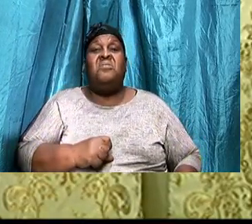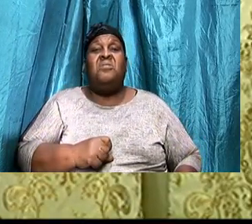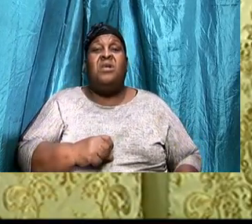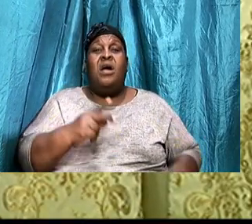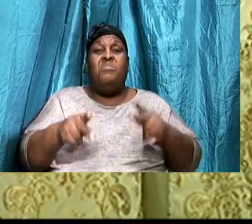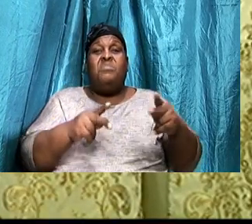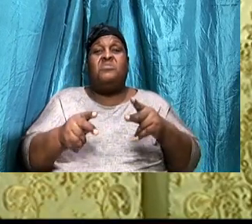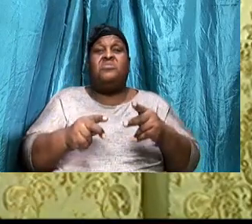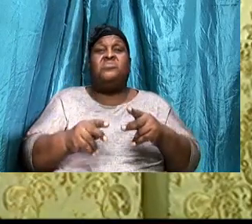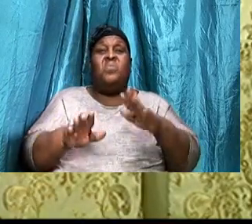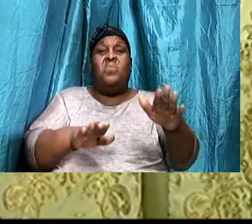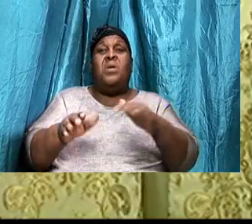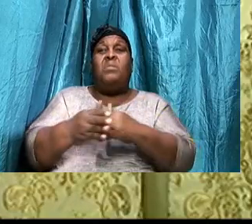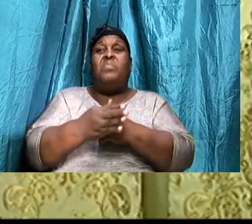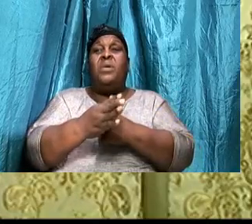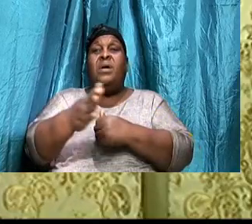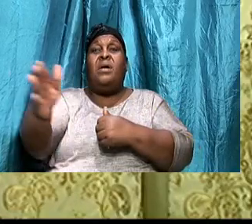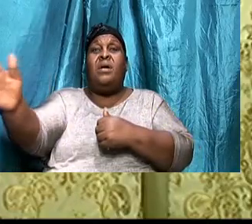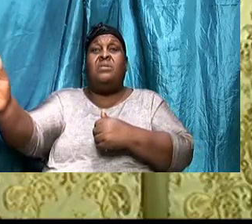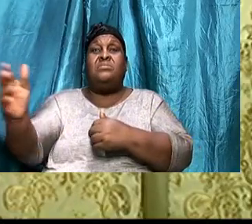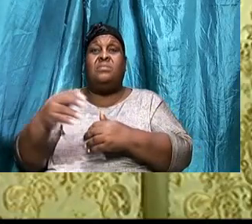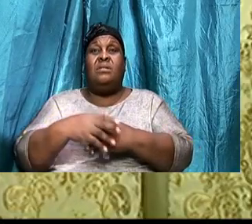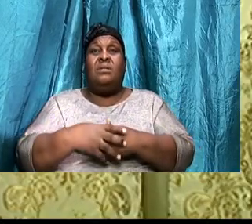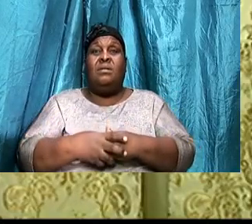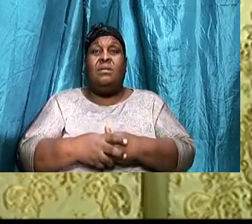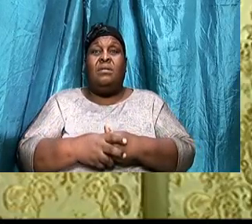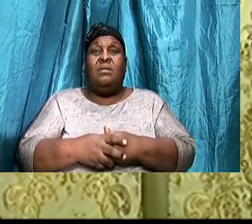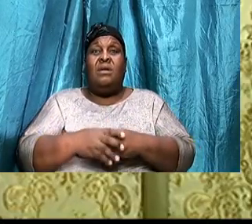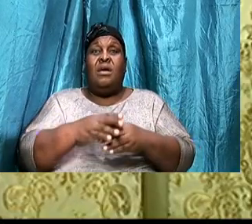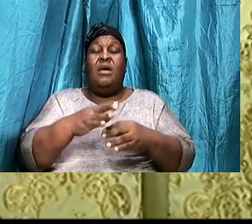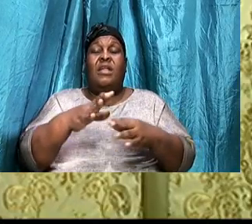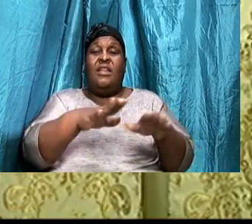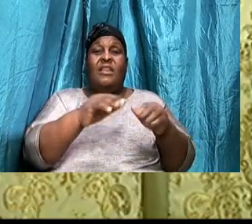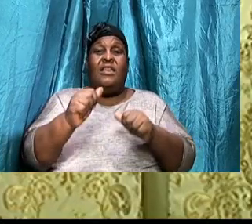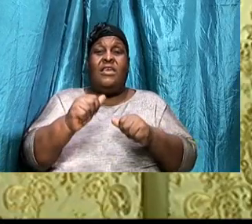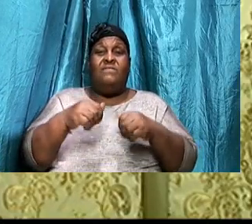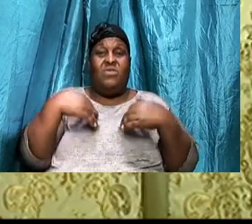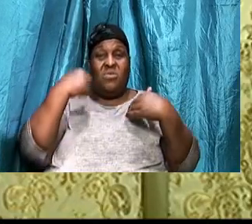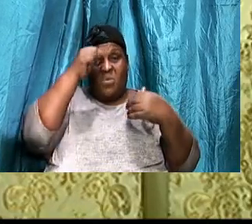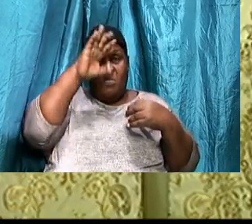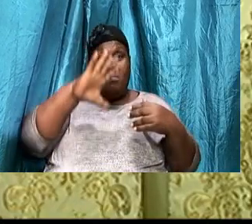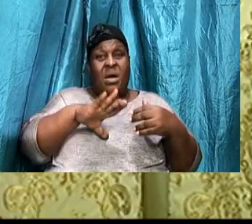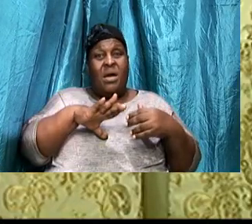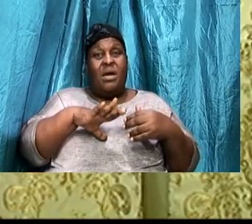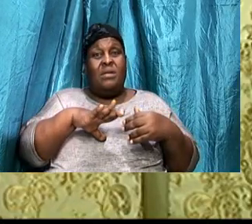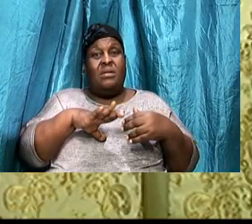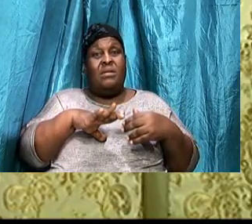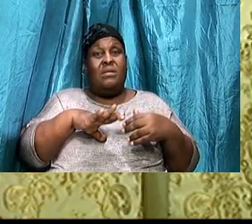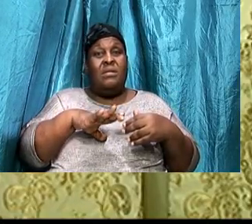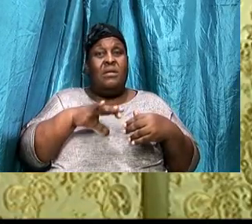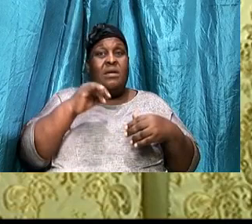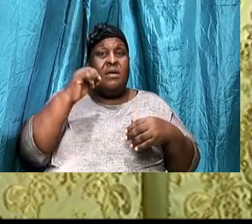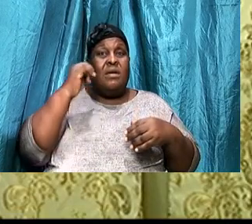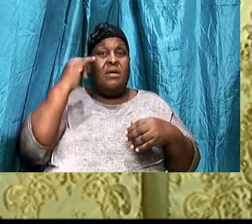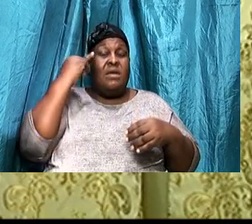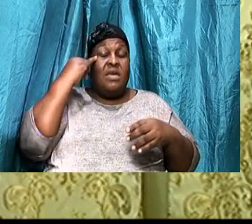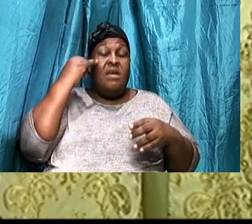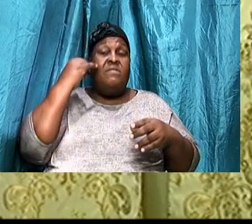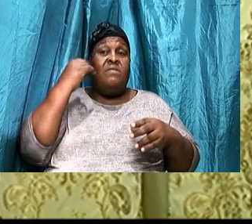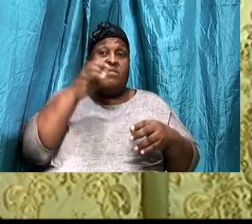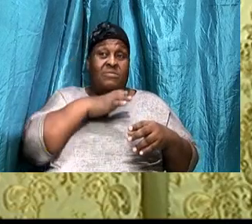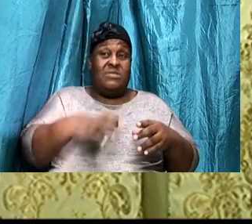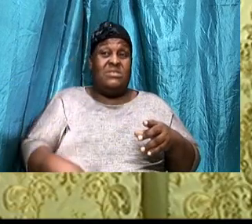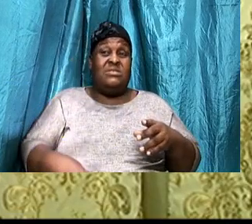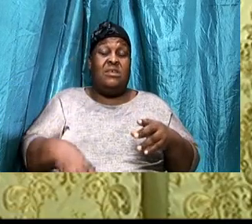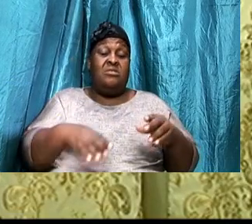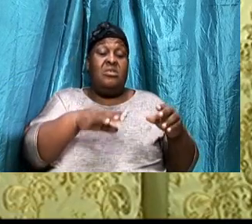And as Christians, If we are protecting, The temple of God, We should stay away, From certain things, Stay away from fights, Stay away from, From the